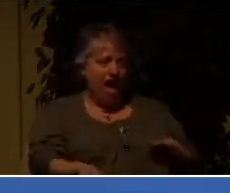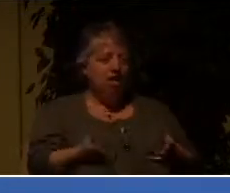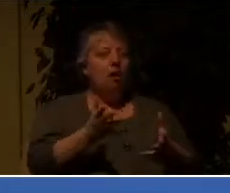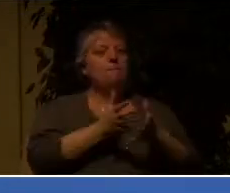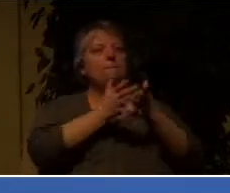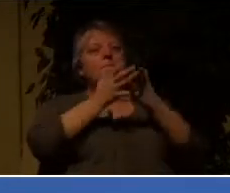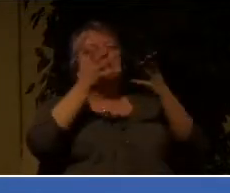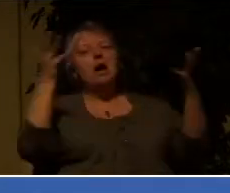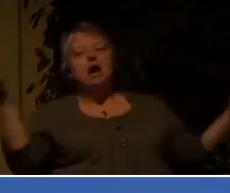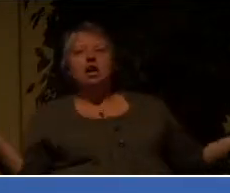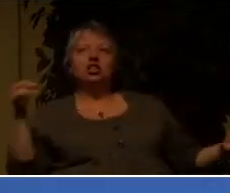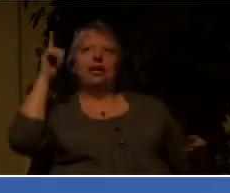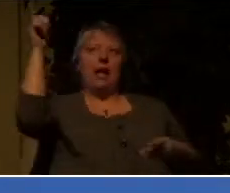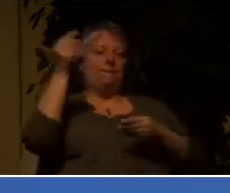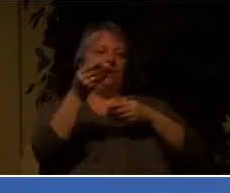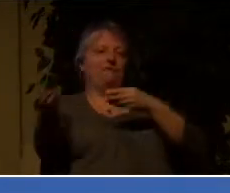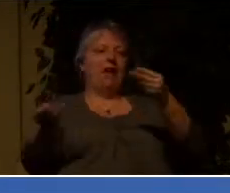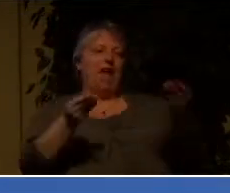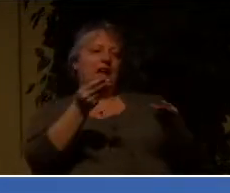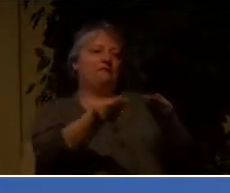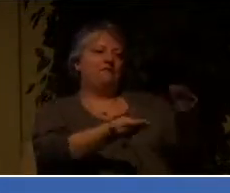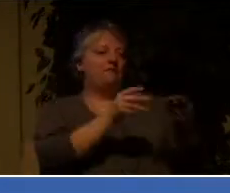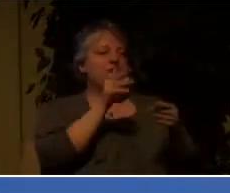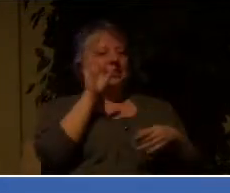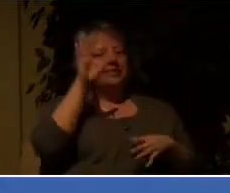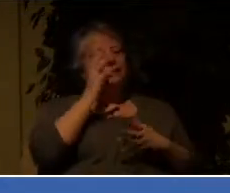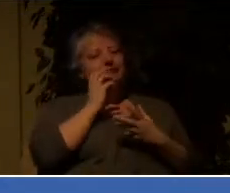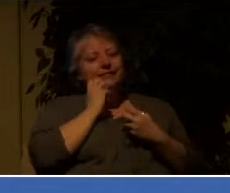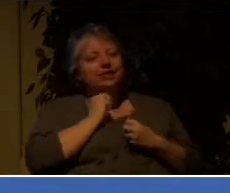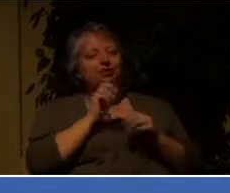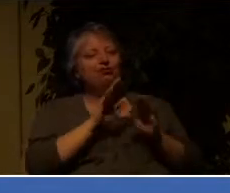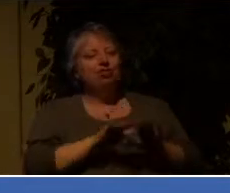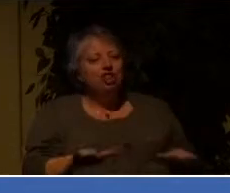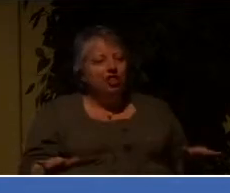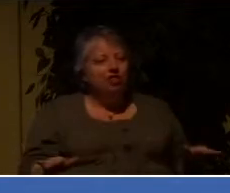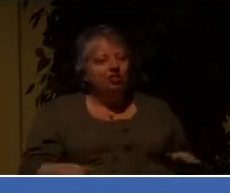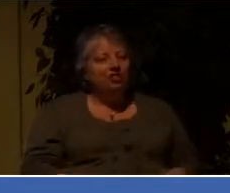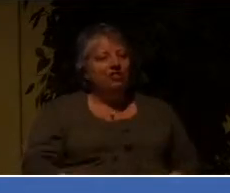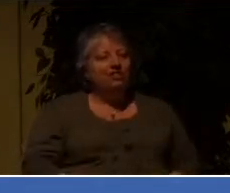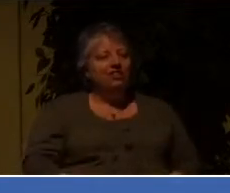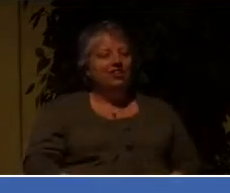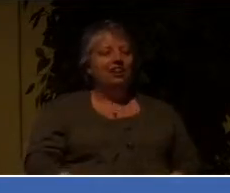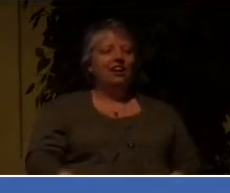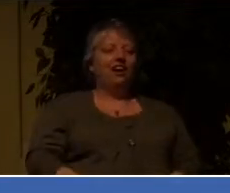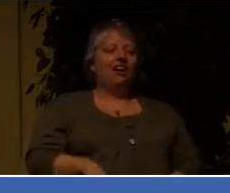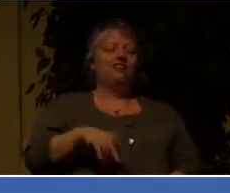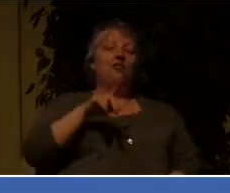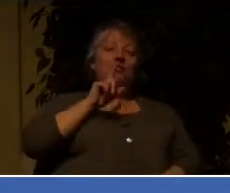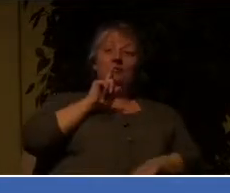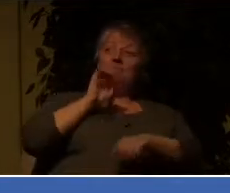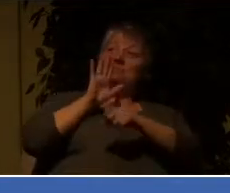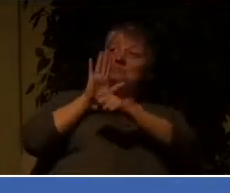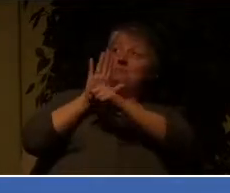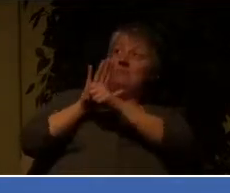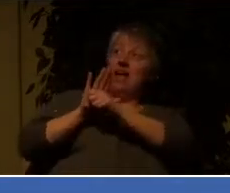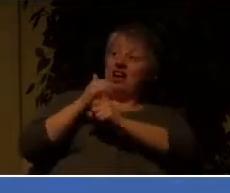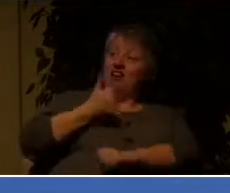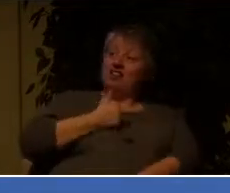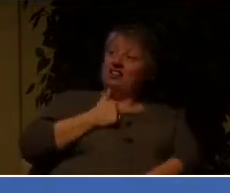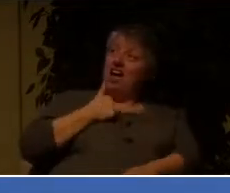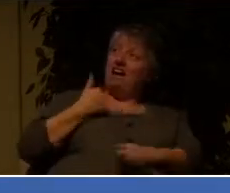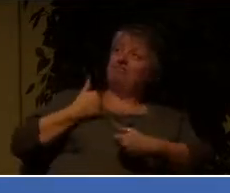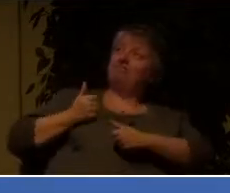dear children? So to commit ourselves to the Lord is to surrender ourselves to